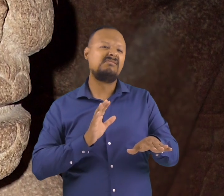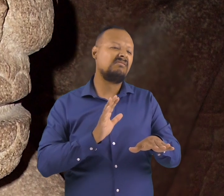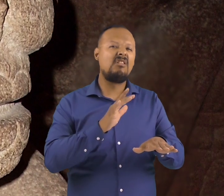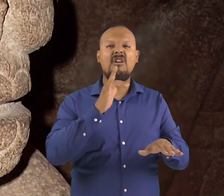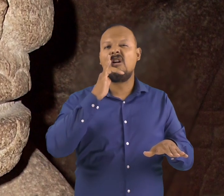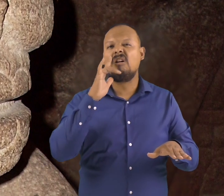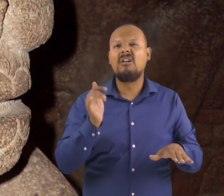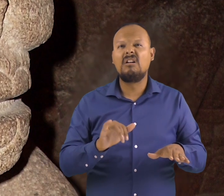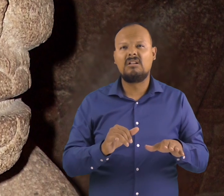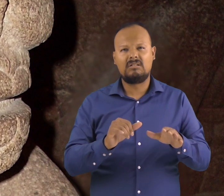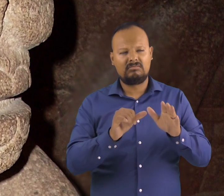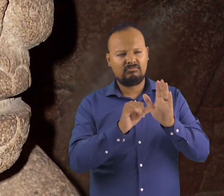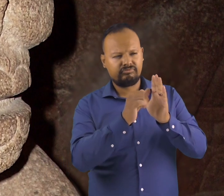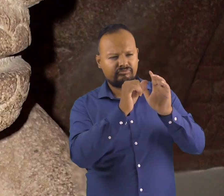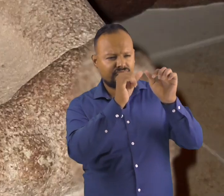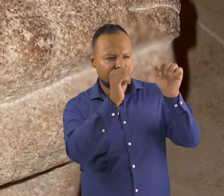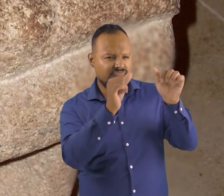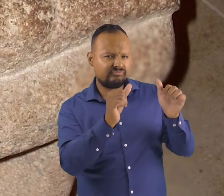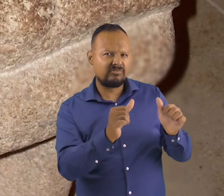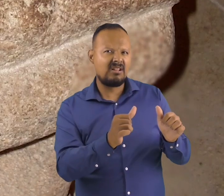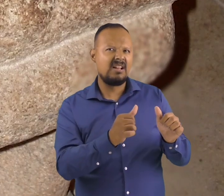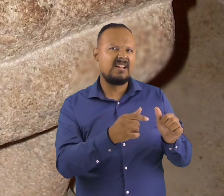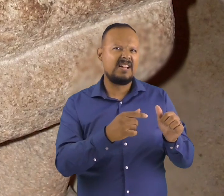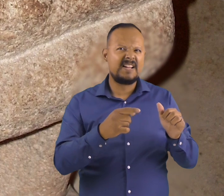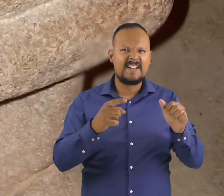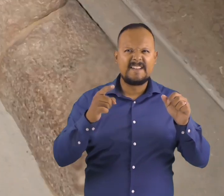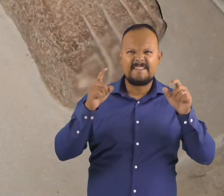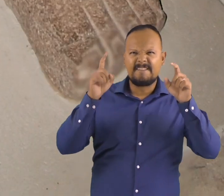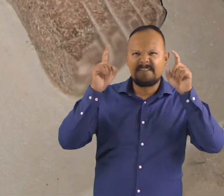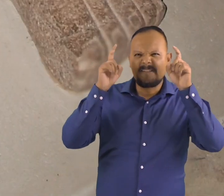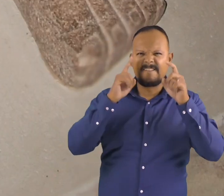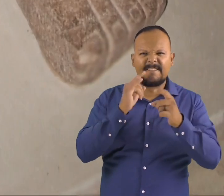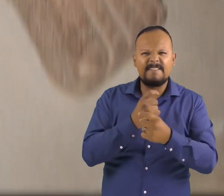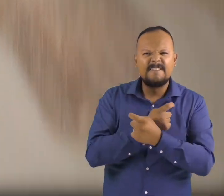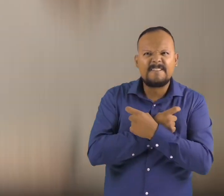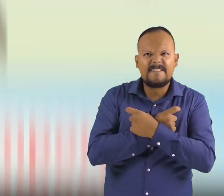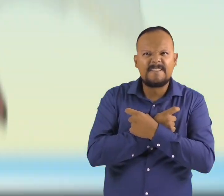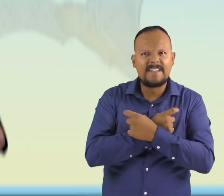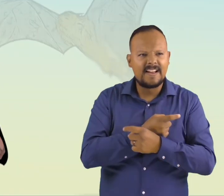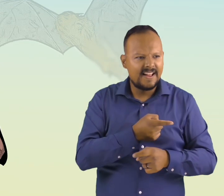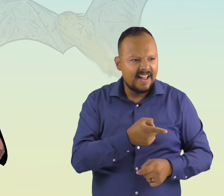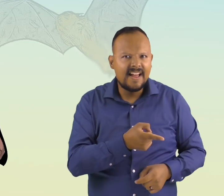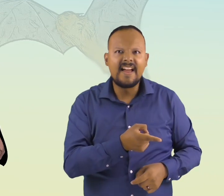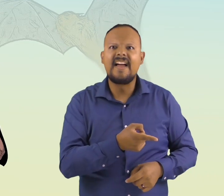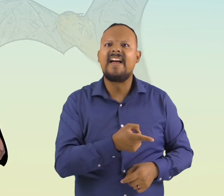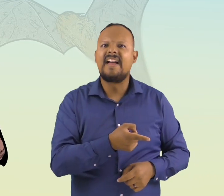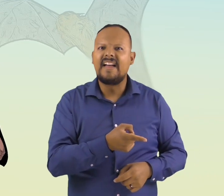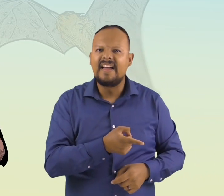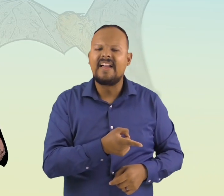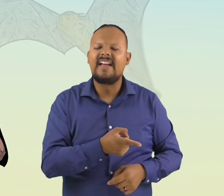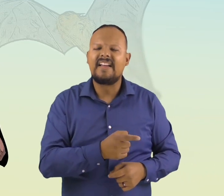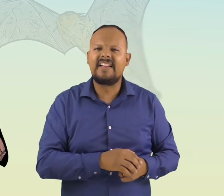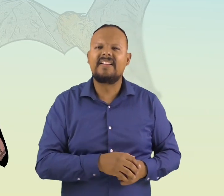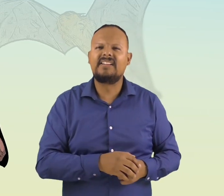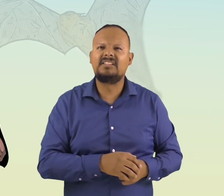had a scrunched bat-like face with clawed hands and feet. Why are bats important to the